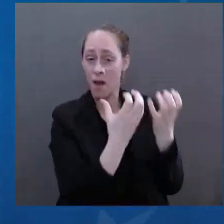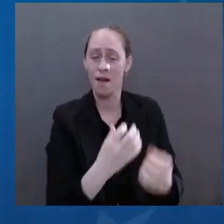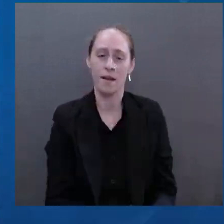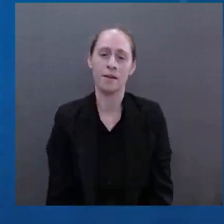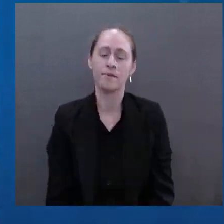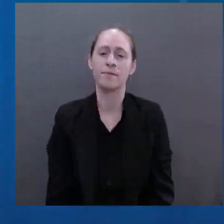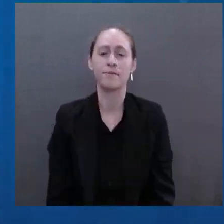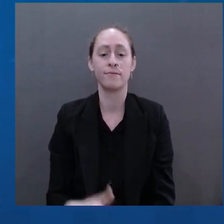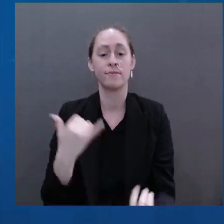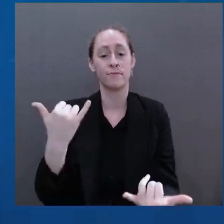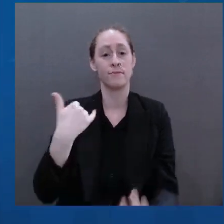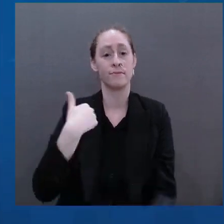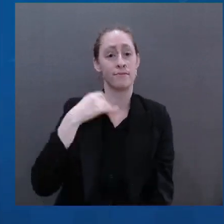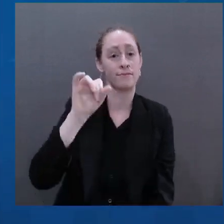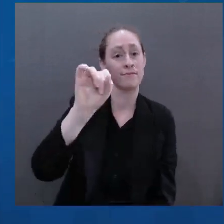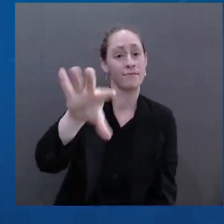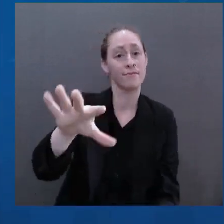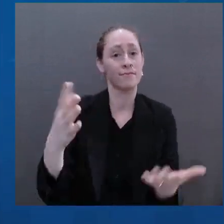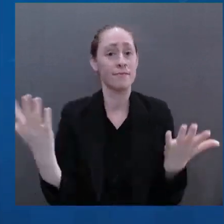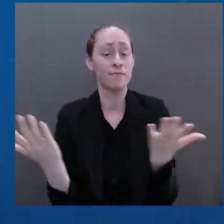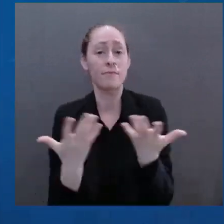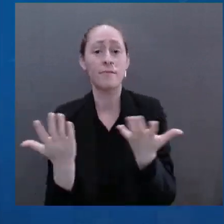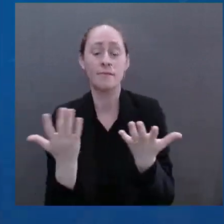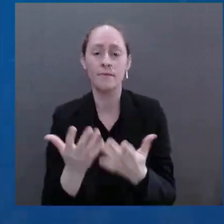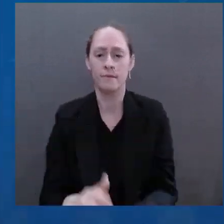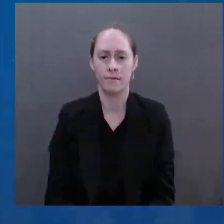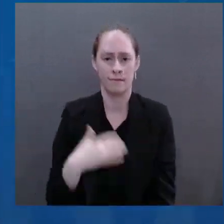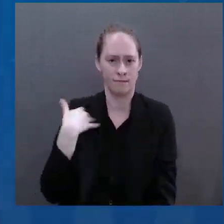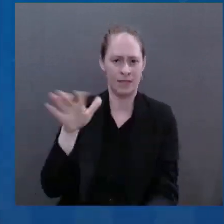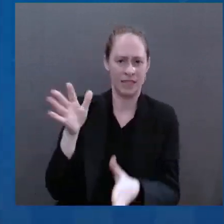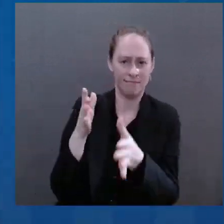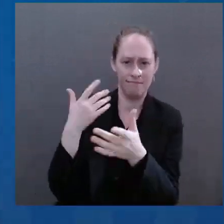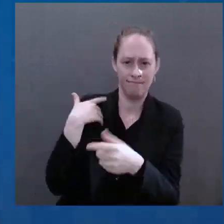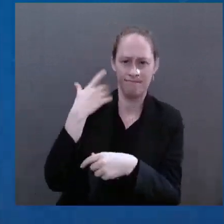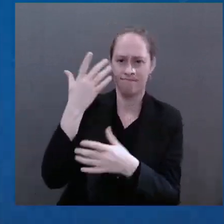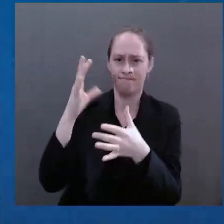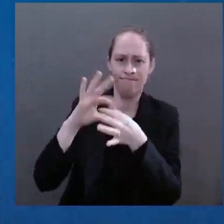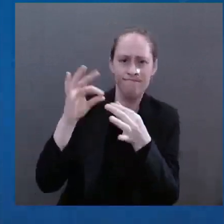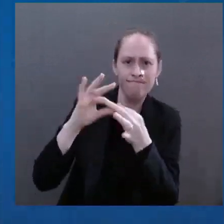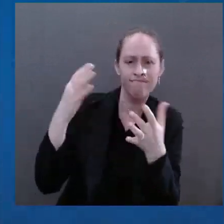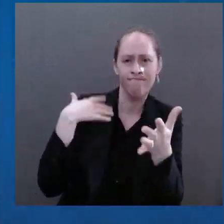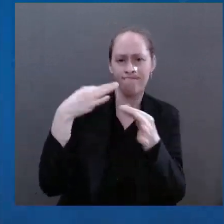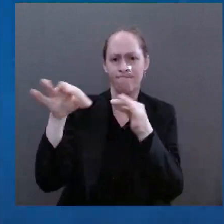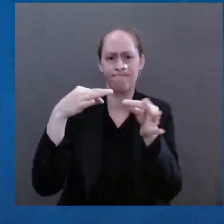believe are here tonight. We stand with you. Period.